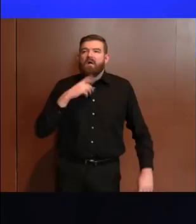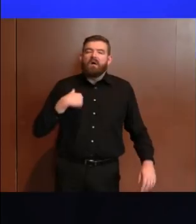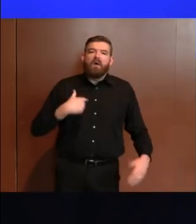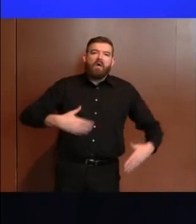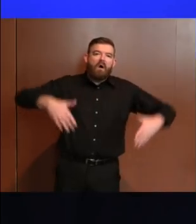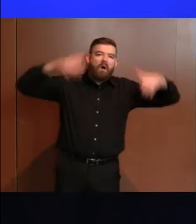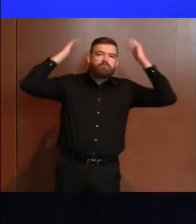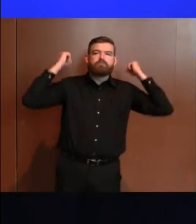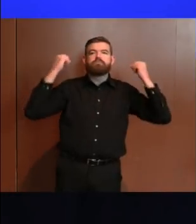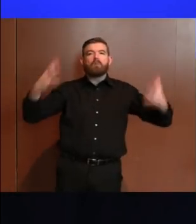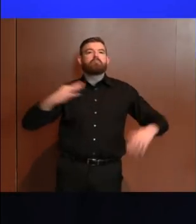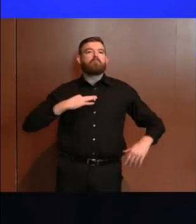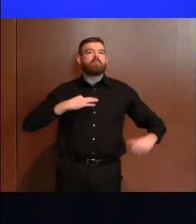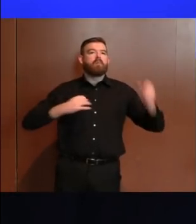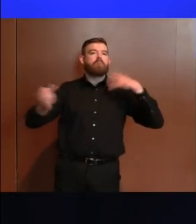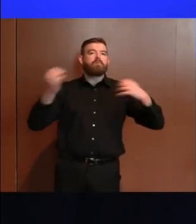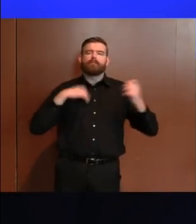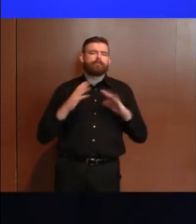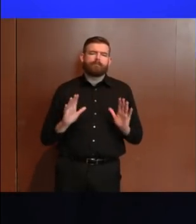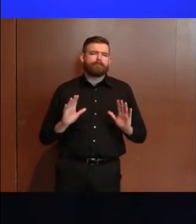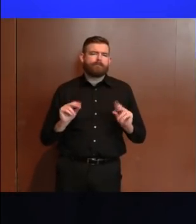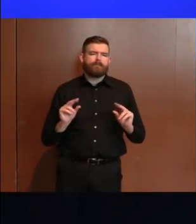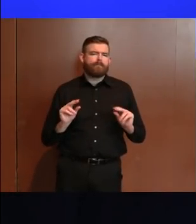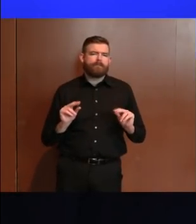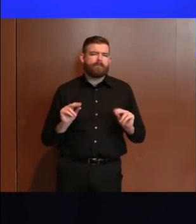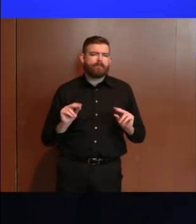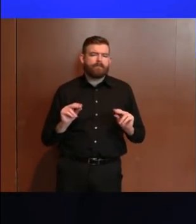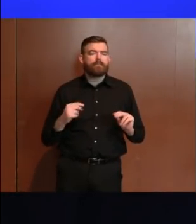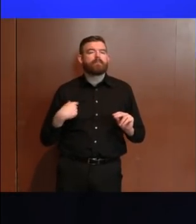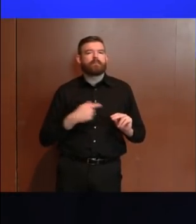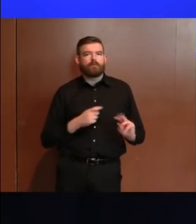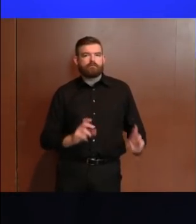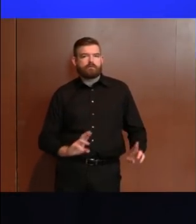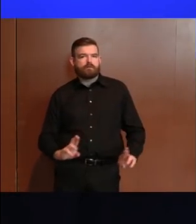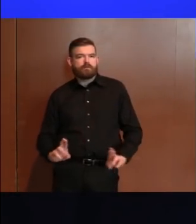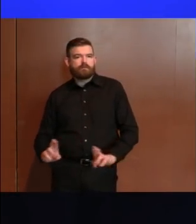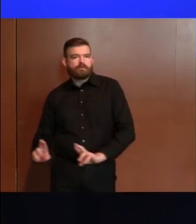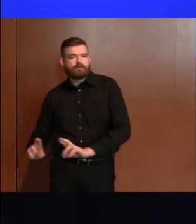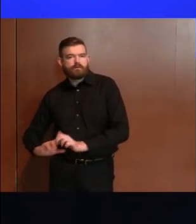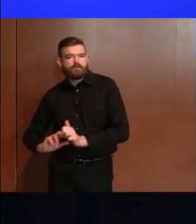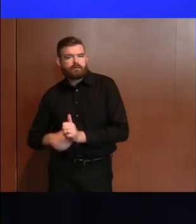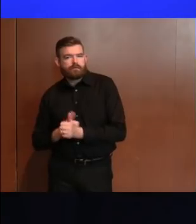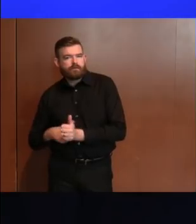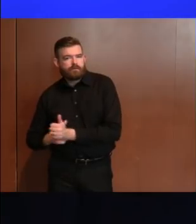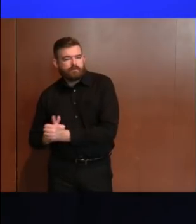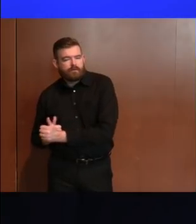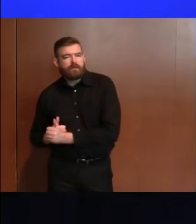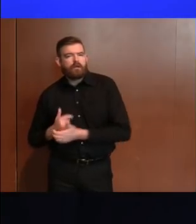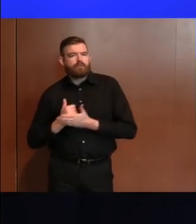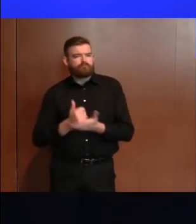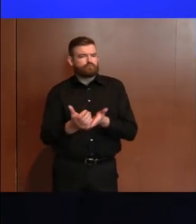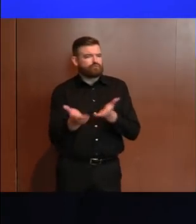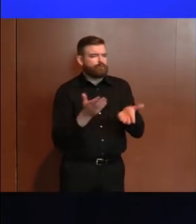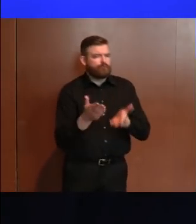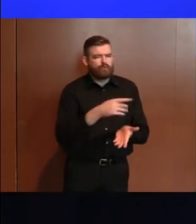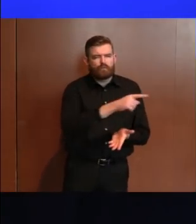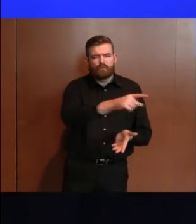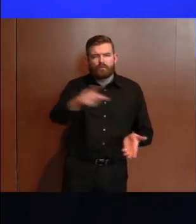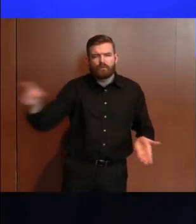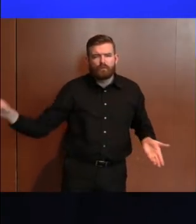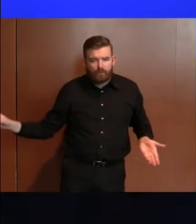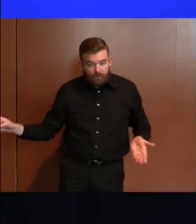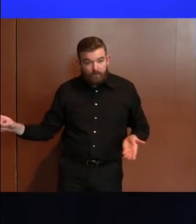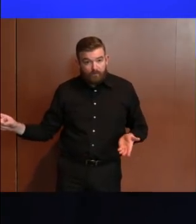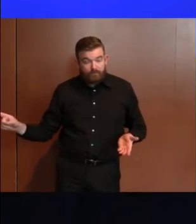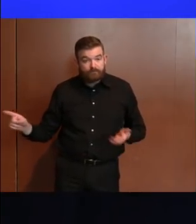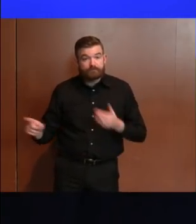really important, our action plan to serve the public at this difficult time. There's nothing I want more than to put your hard-earned benefits into